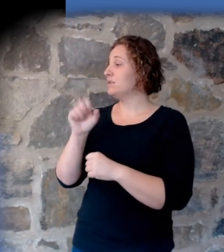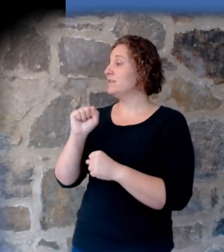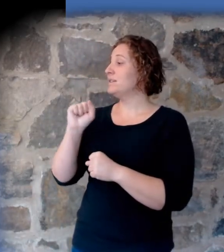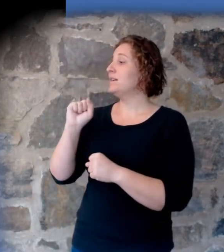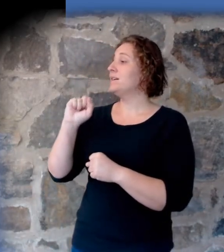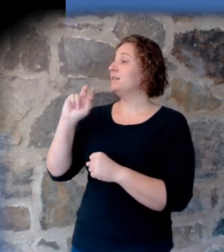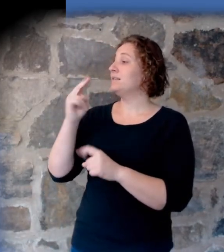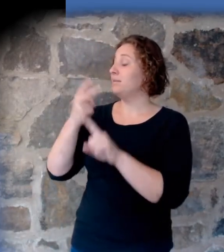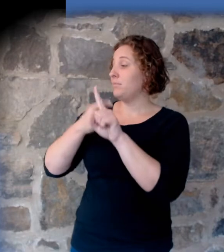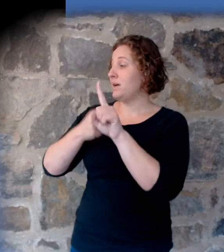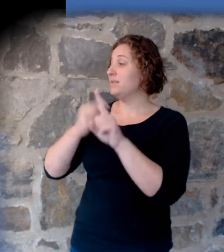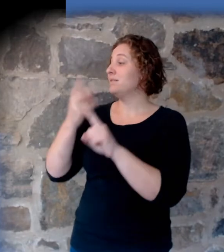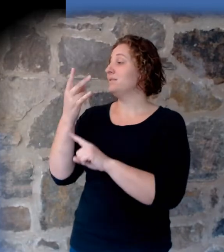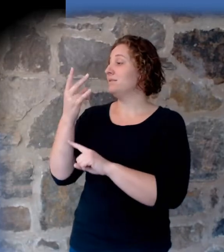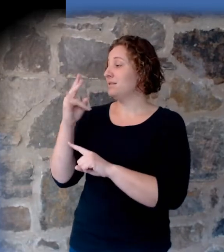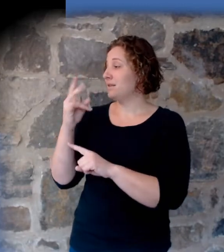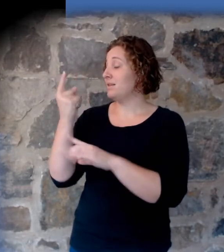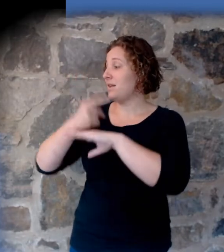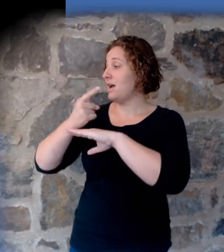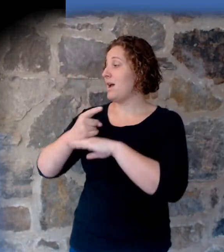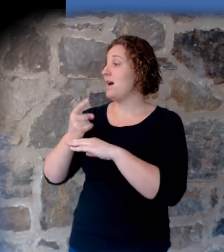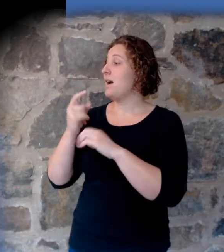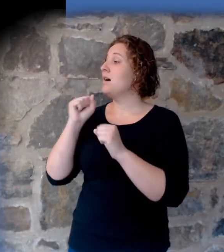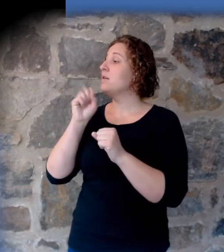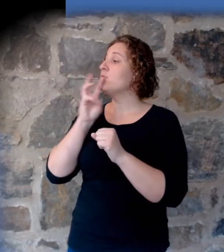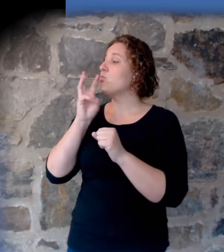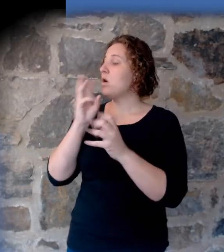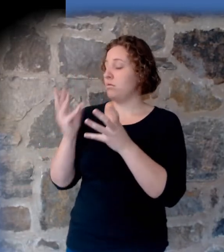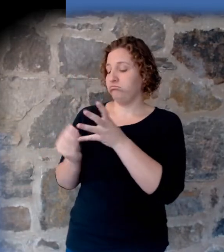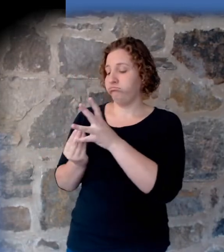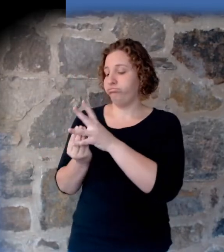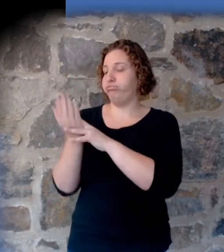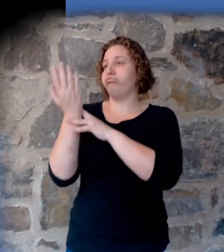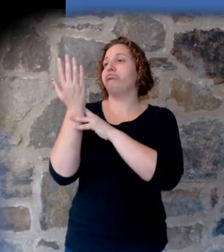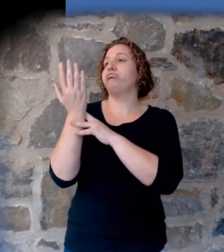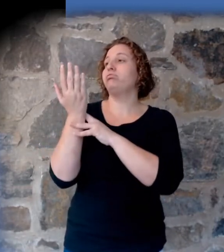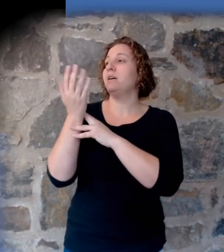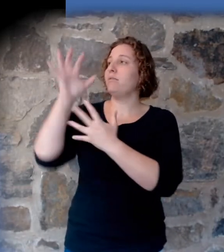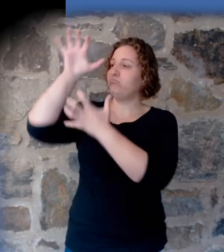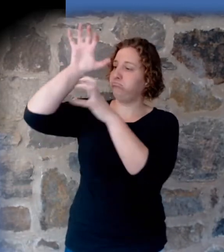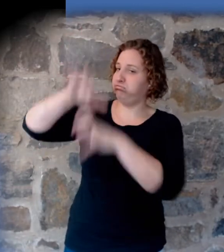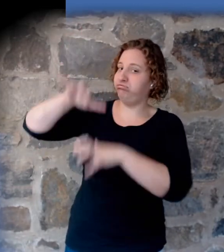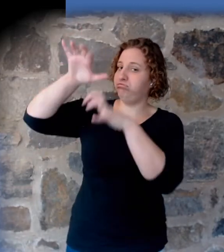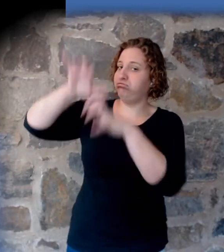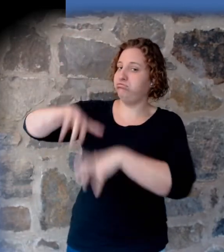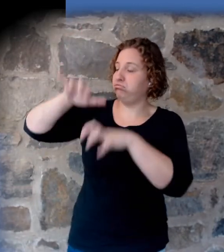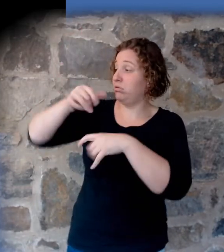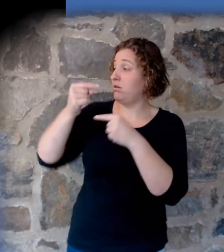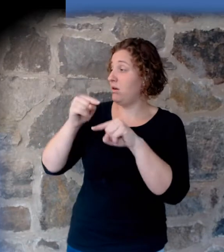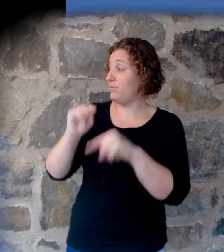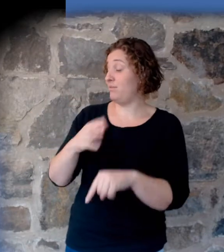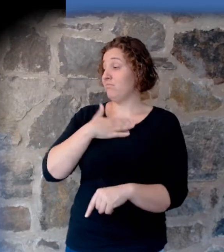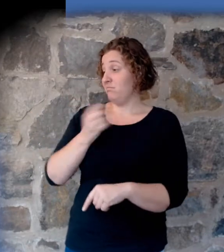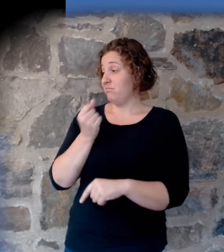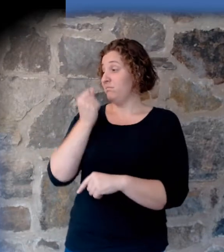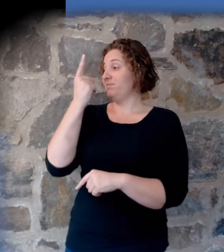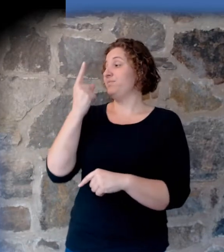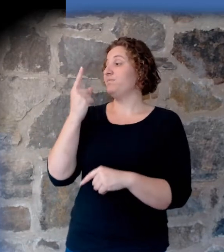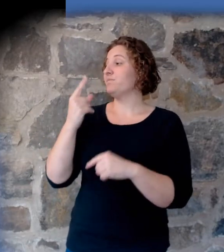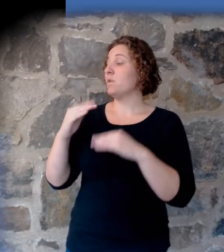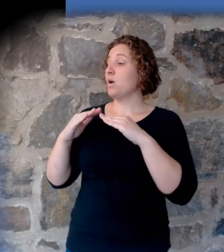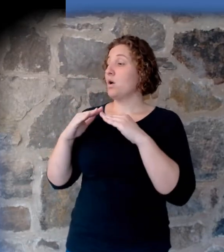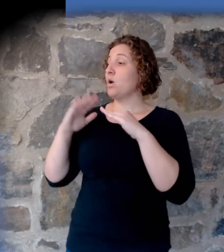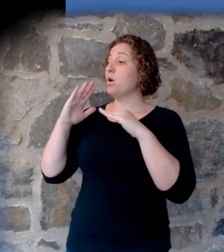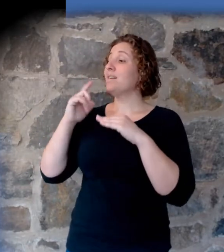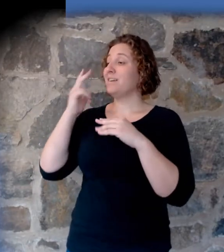all the fountains of the Great Deep broken up and the windows of heaven were opened. My understanding is the ocean floor upheaval